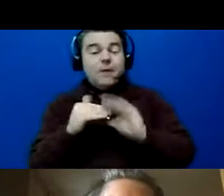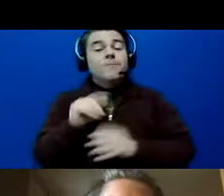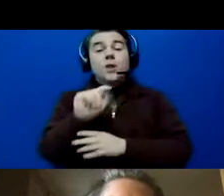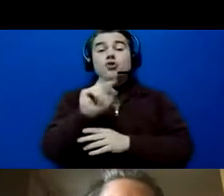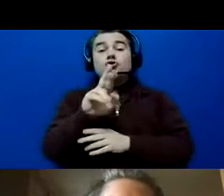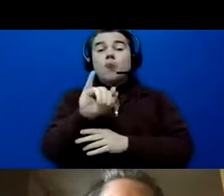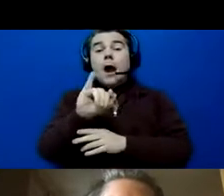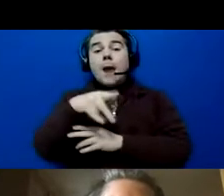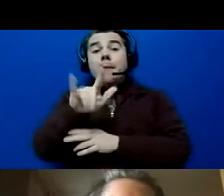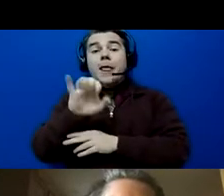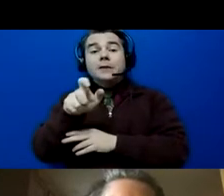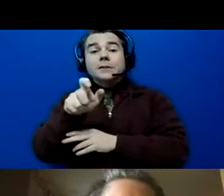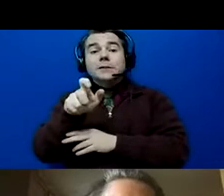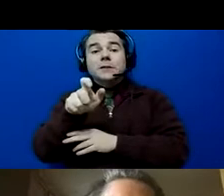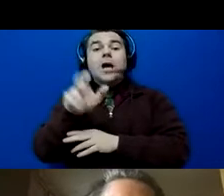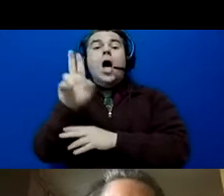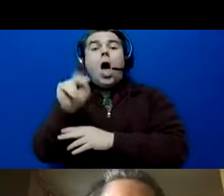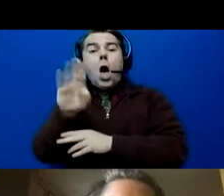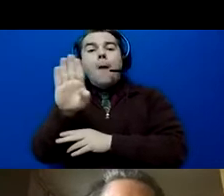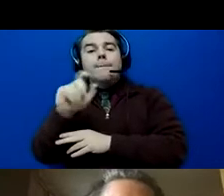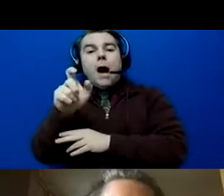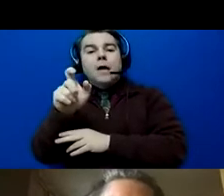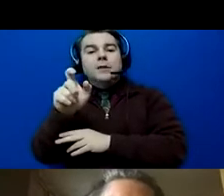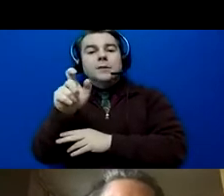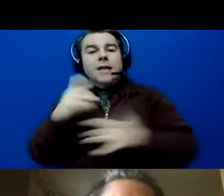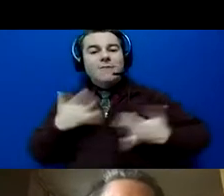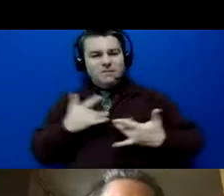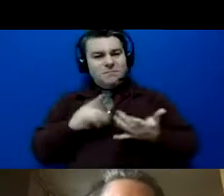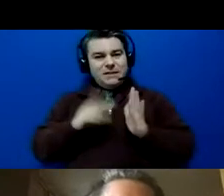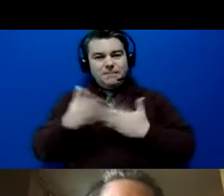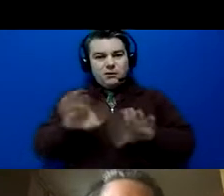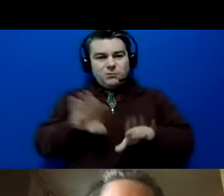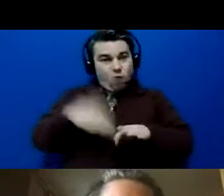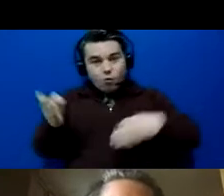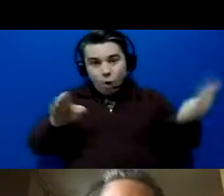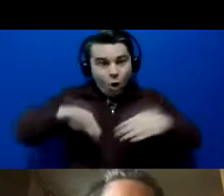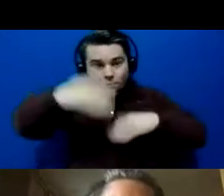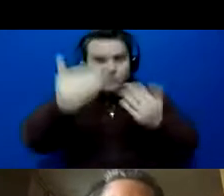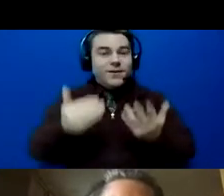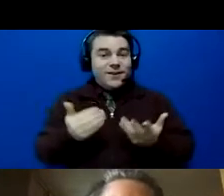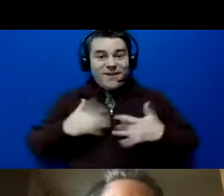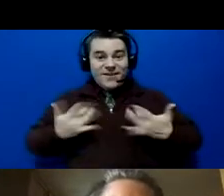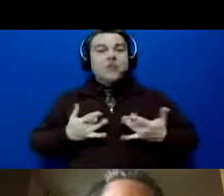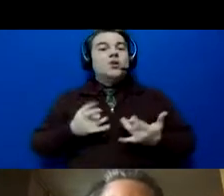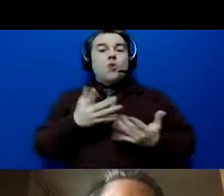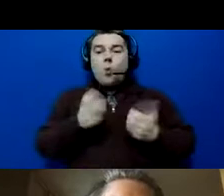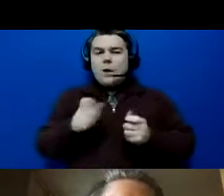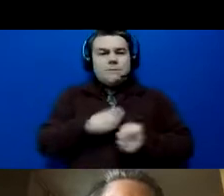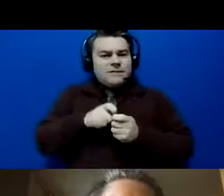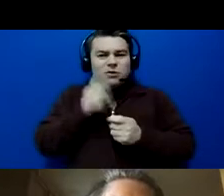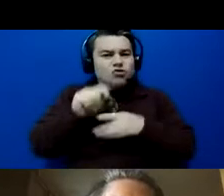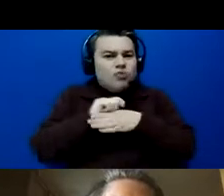unboxing event. I'm really excited about this. If you're looking for exclusive product training on our